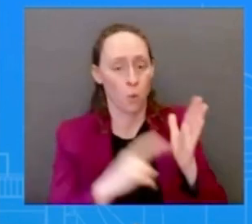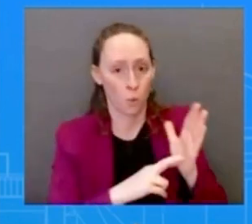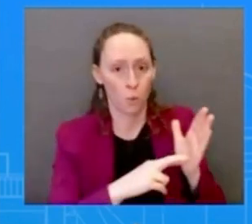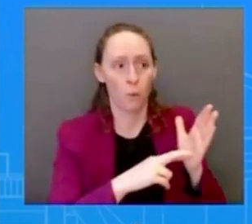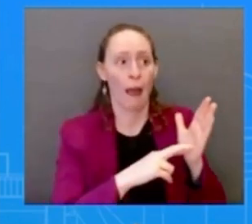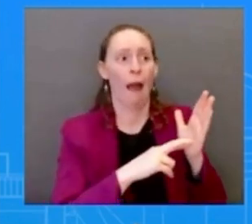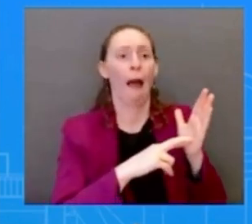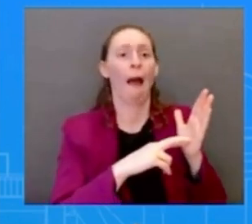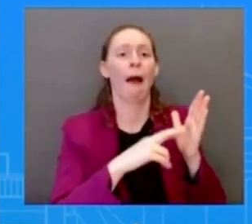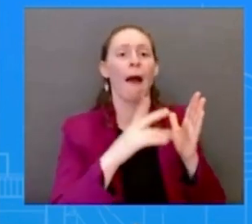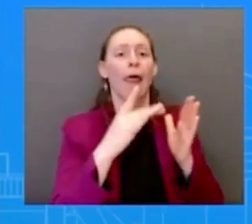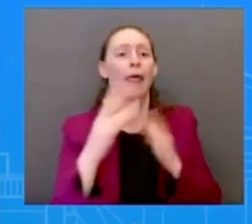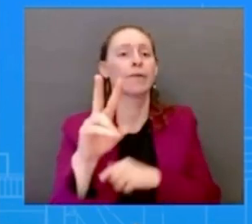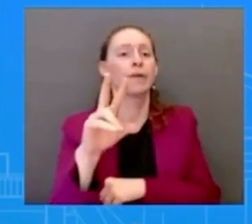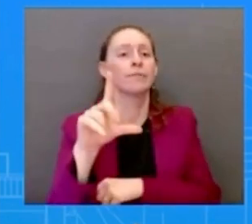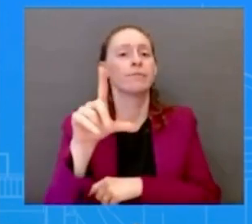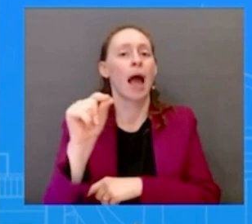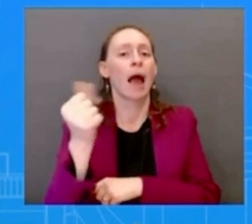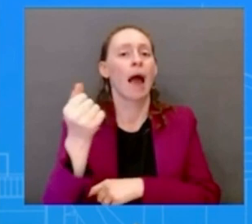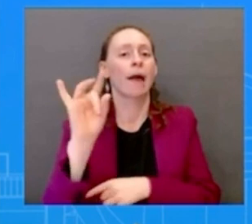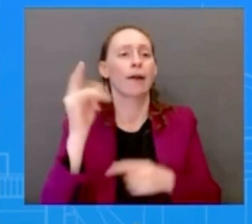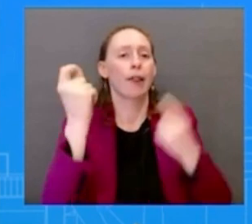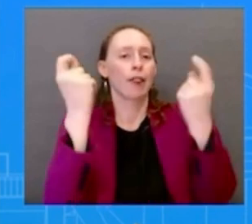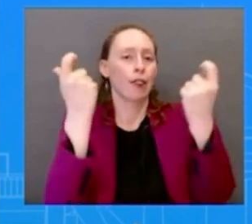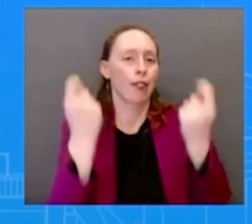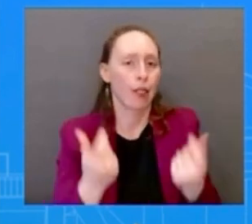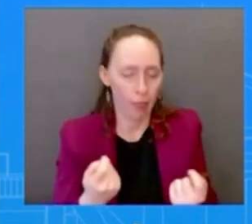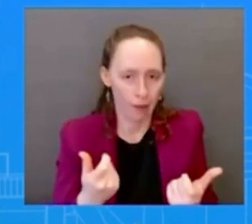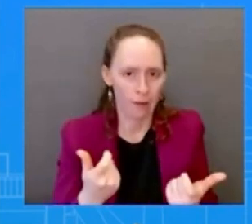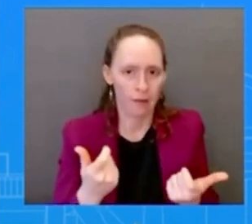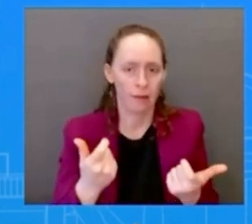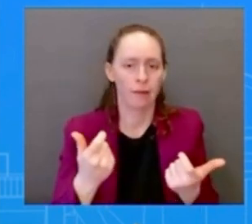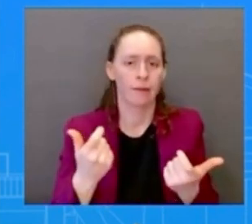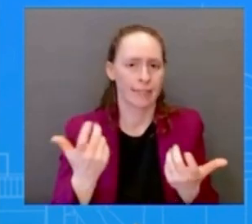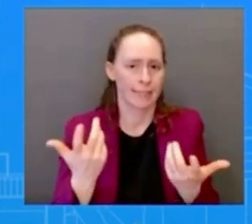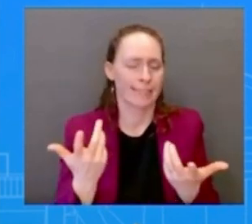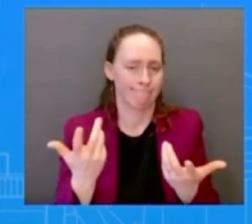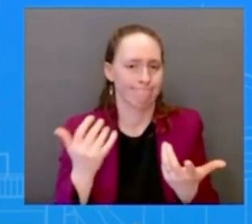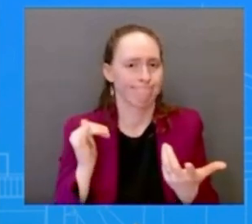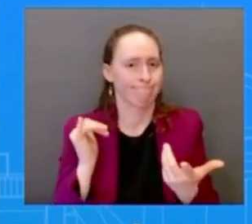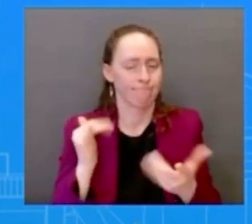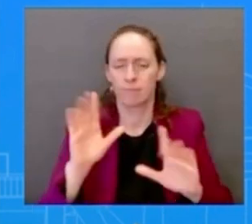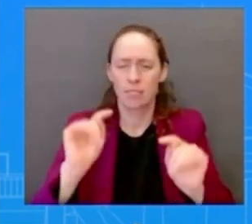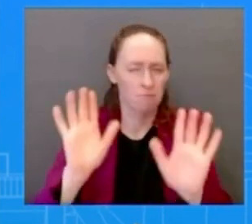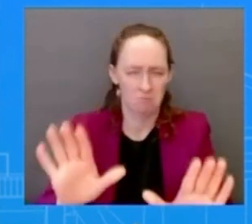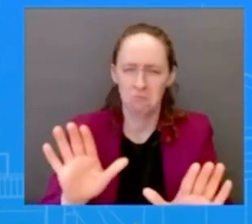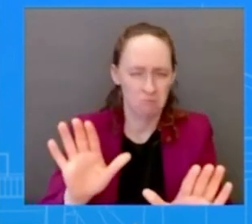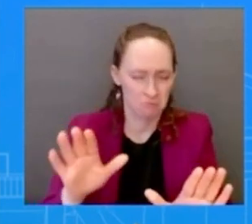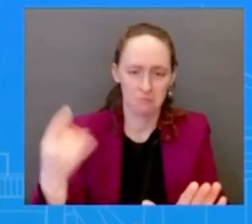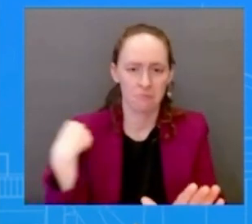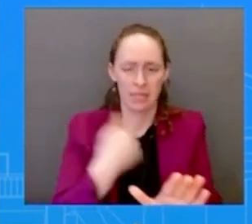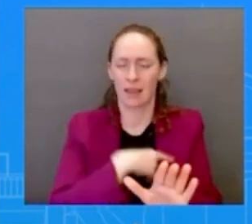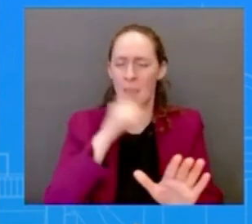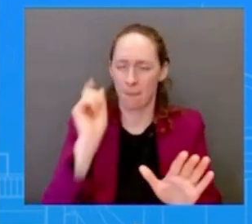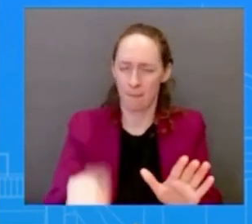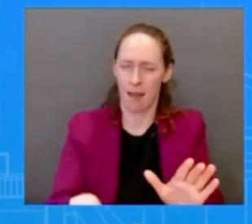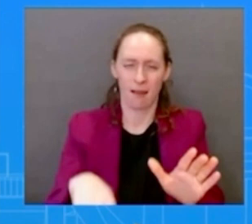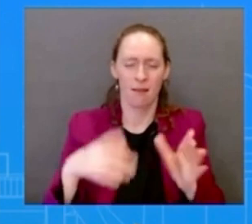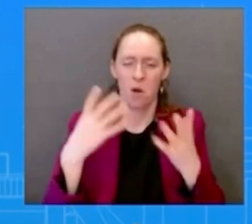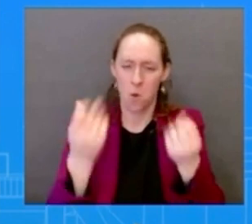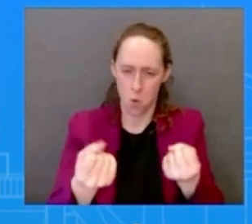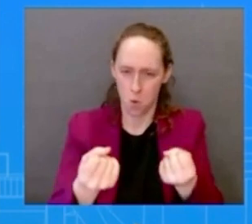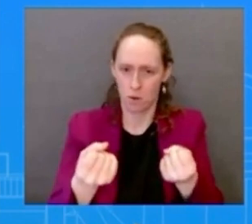some of those tough requirements but again we need to see exactly do a full uh full review get a full of counting of what occurred